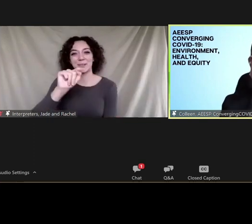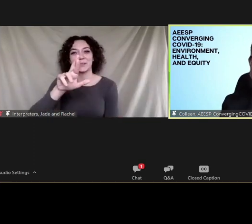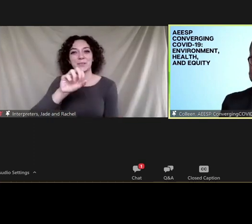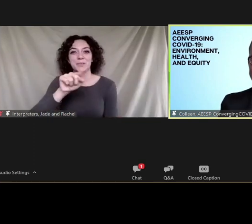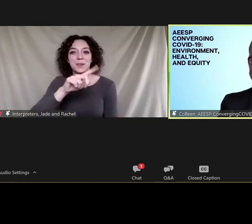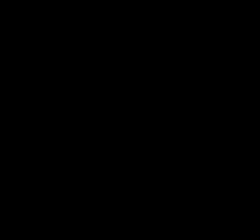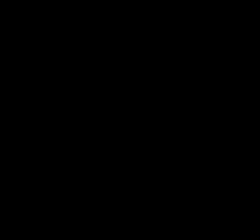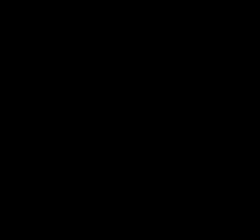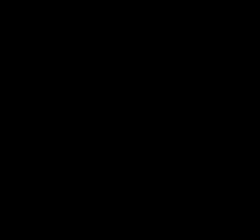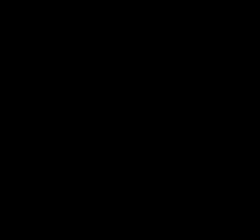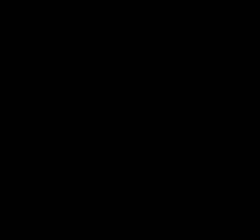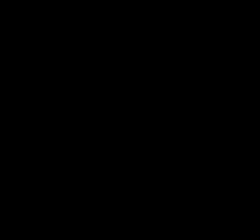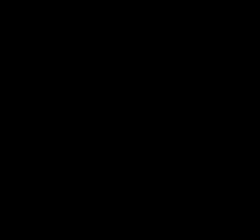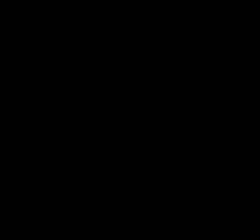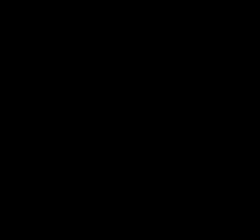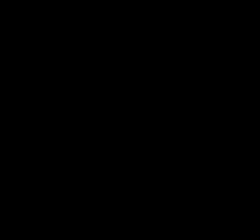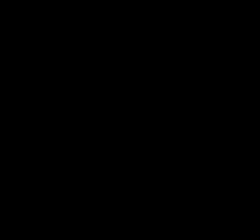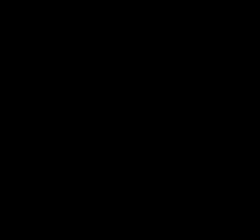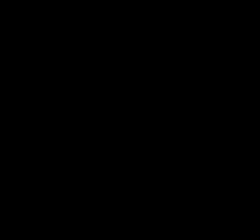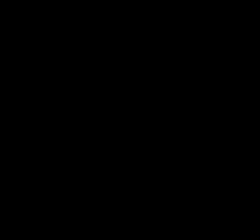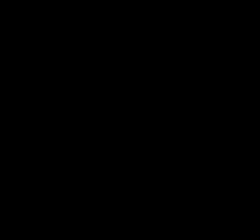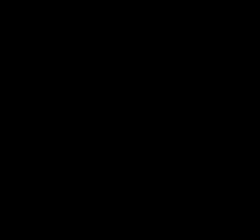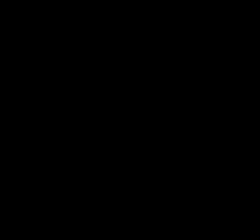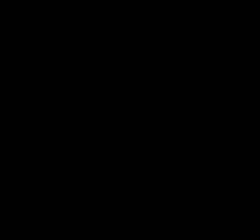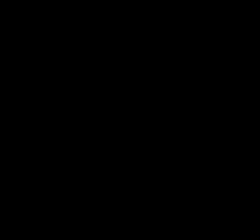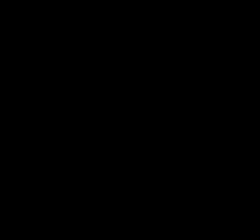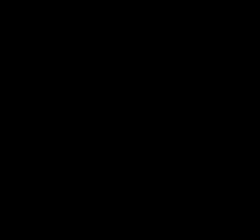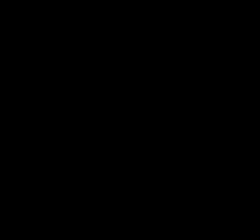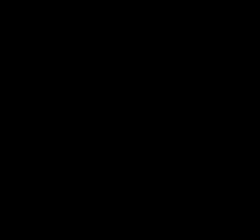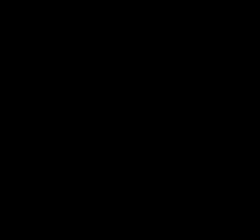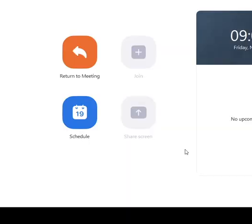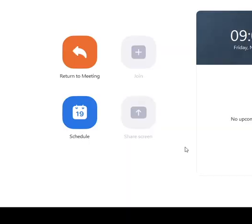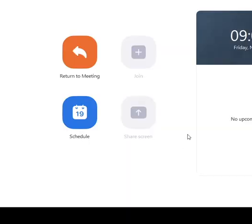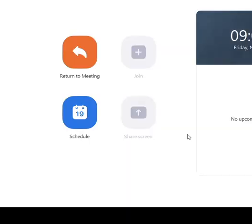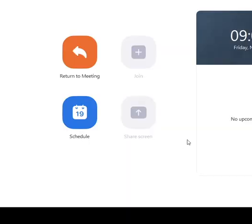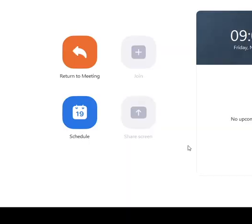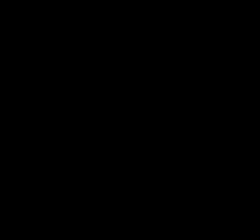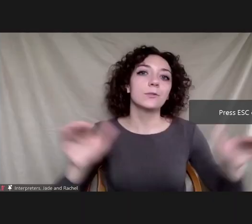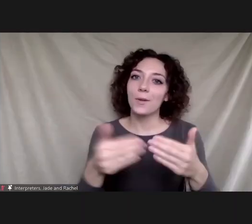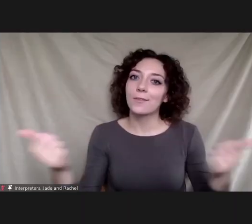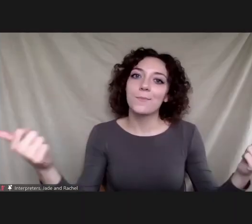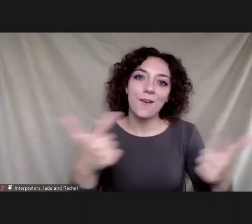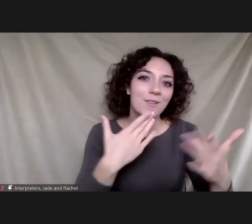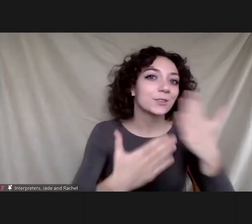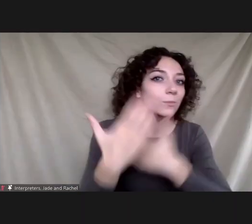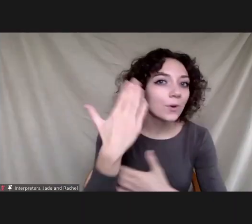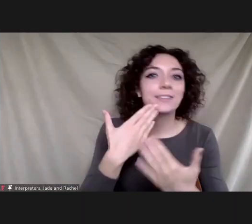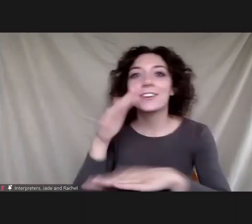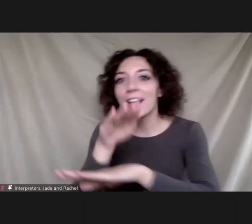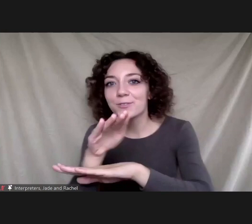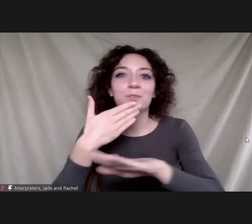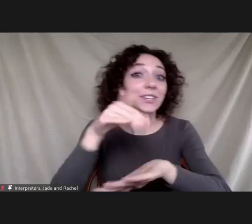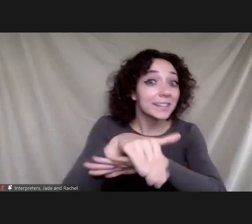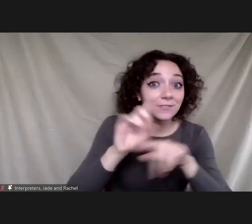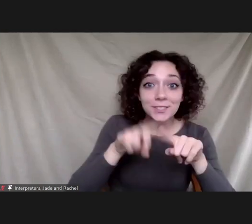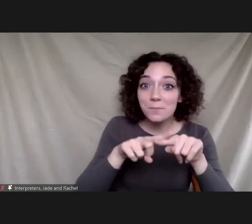you're the brainchild of this conference but thank you uh for the thoughts uh so welcome everyone good morning good afternoon or good evening depending